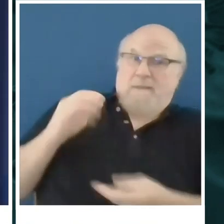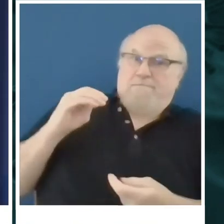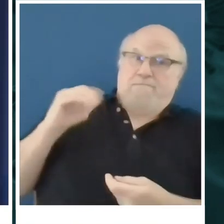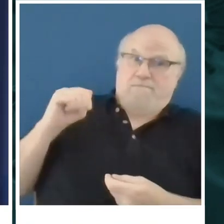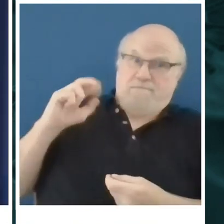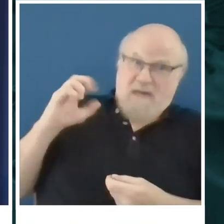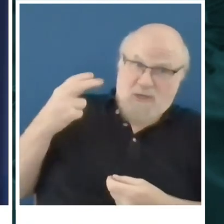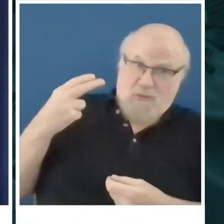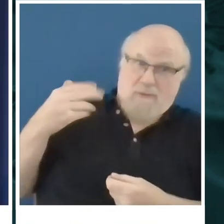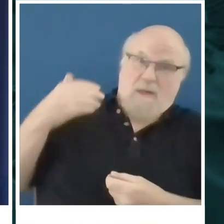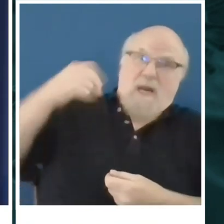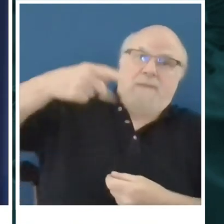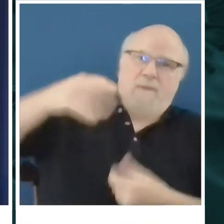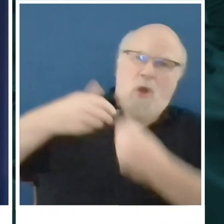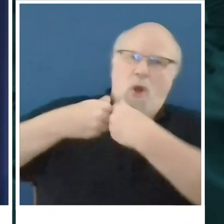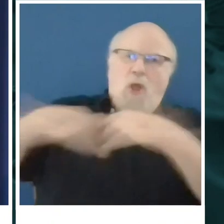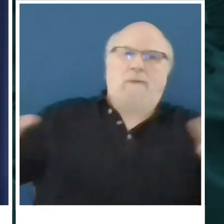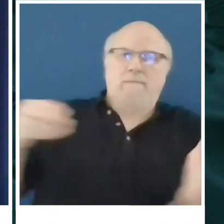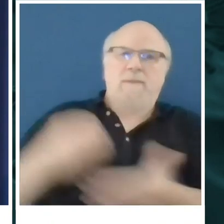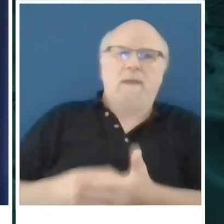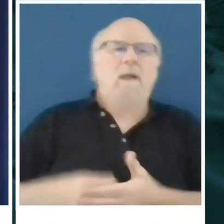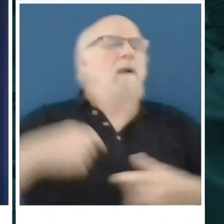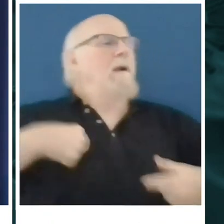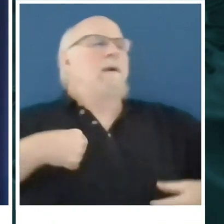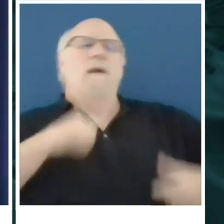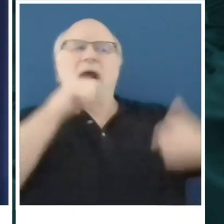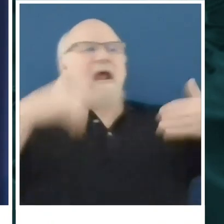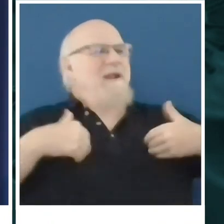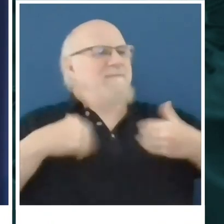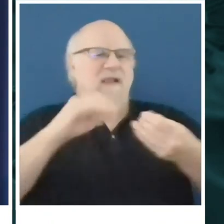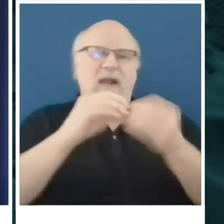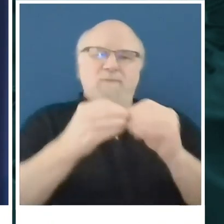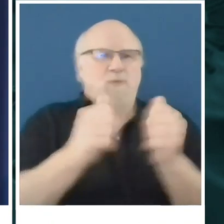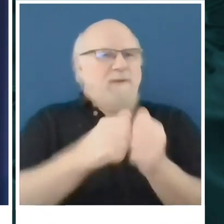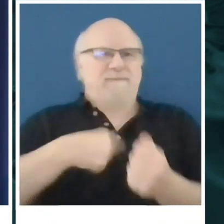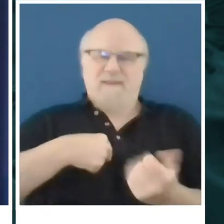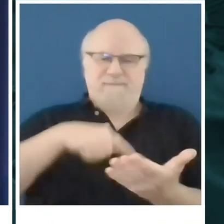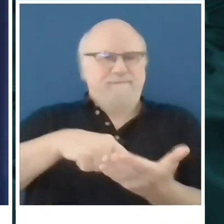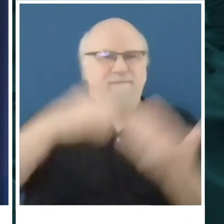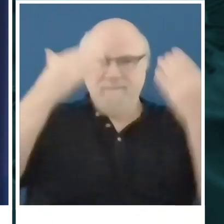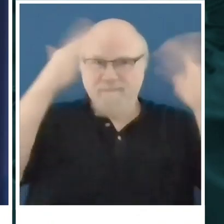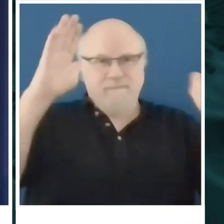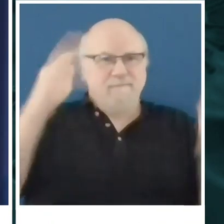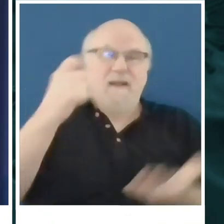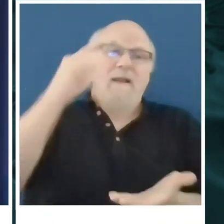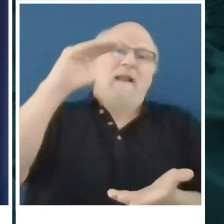I don't have those numbers with me. They're down. They're going to be down significantly.